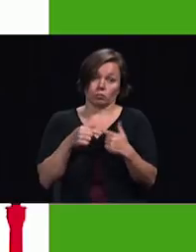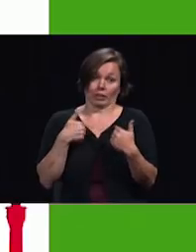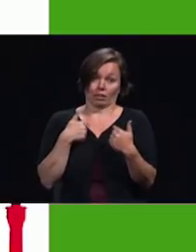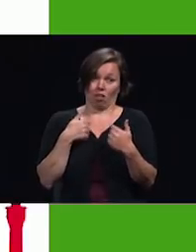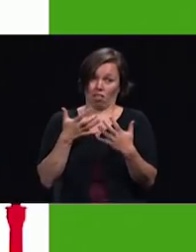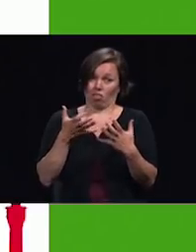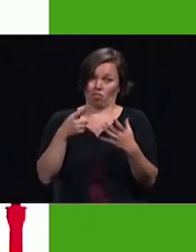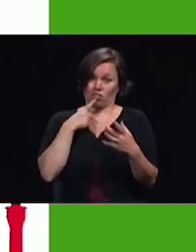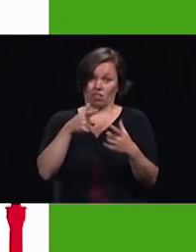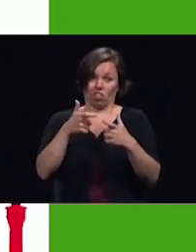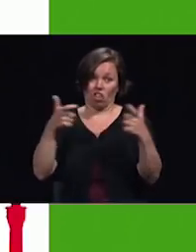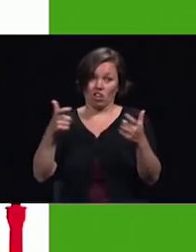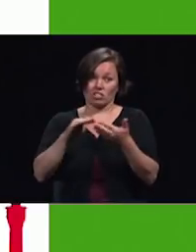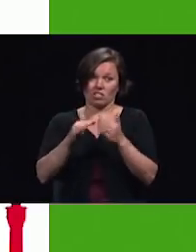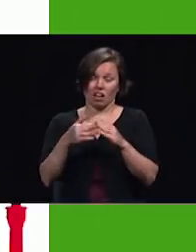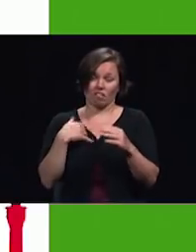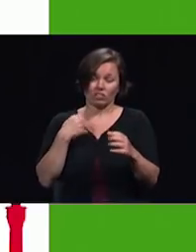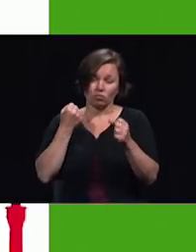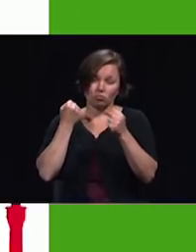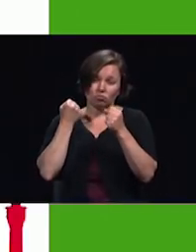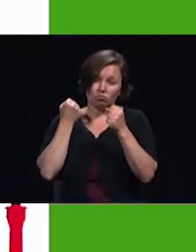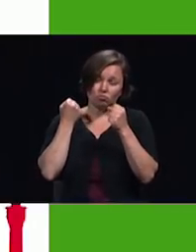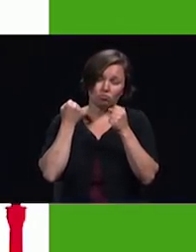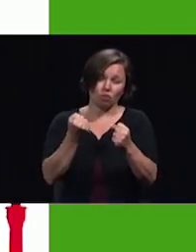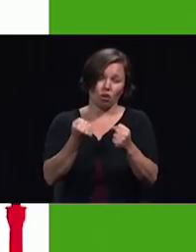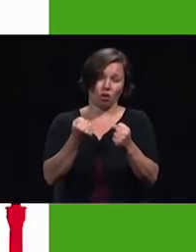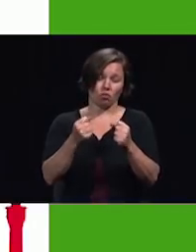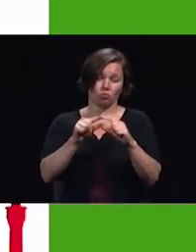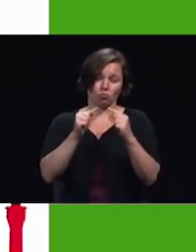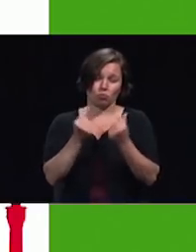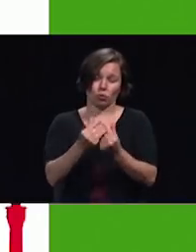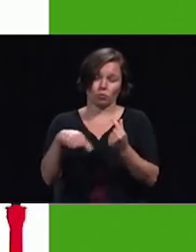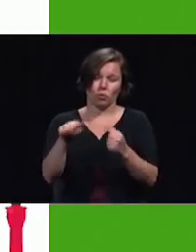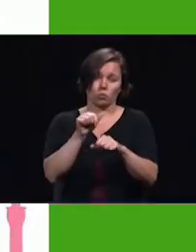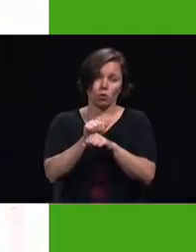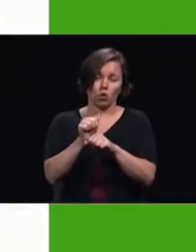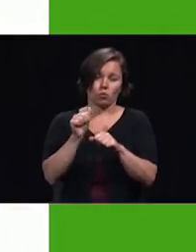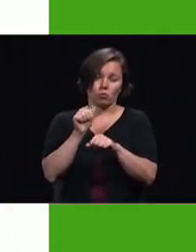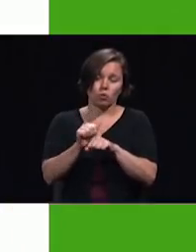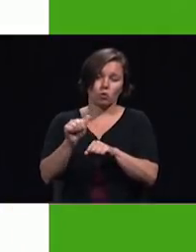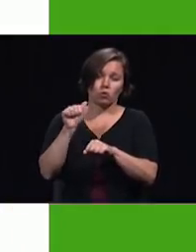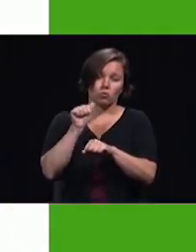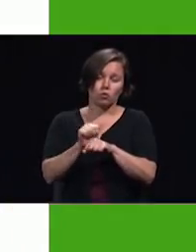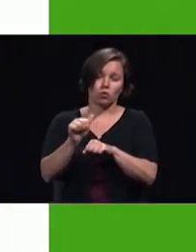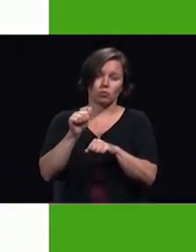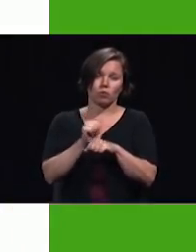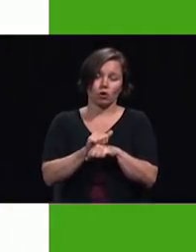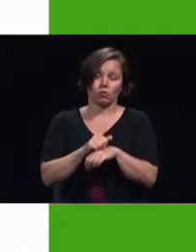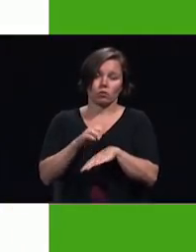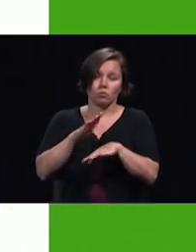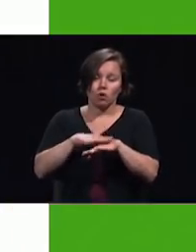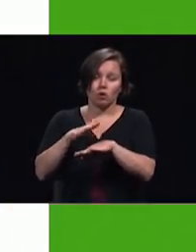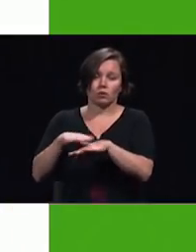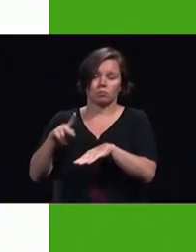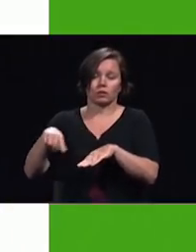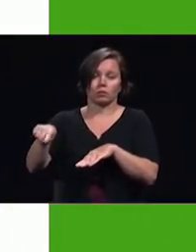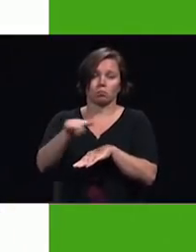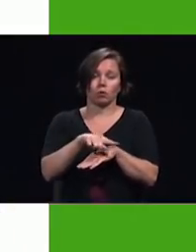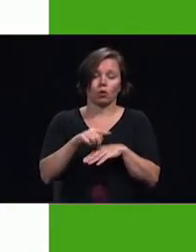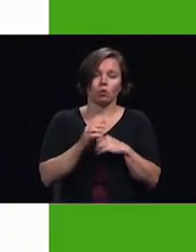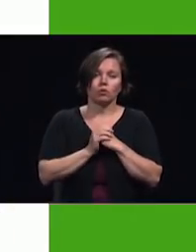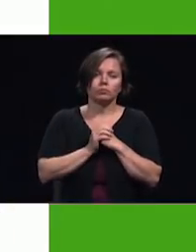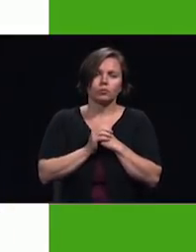should have been a strong force of workers laboring earnestly to warn people where are the men